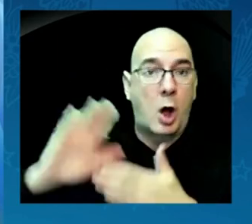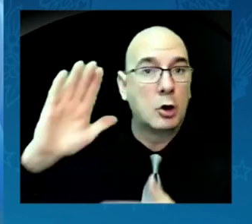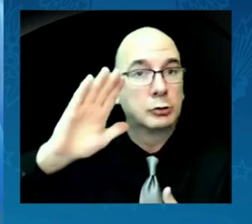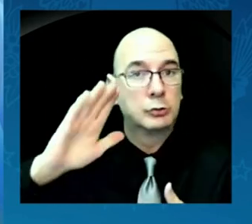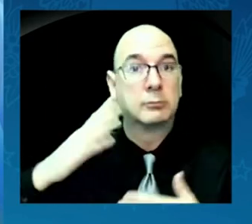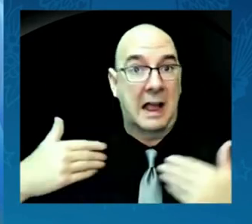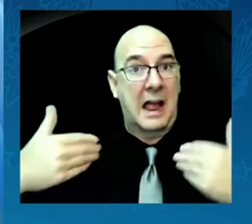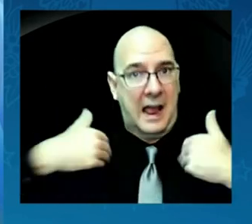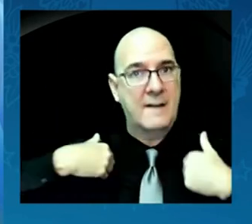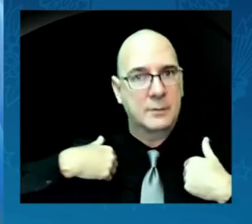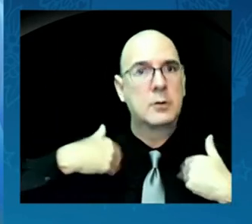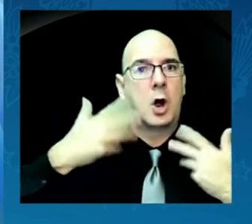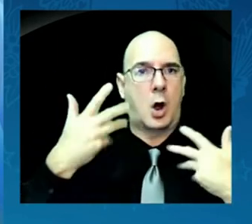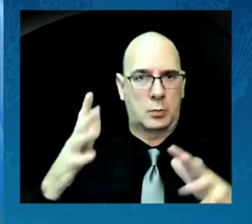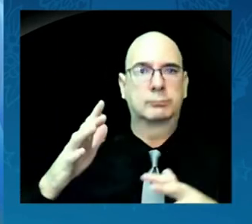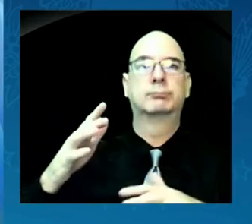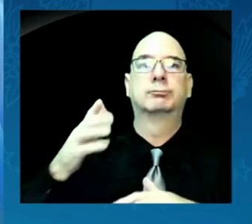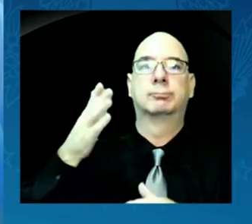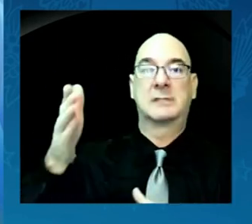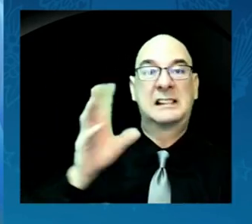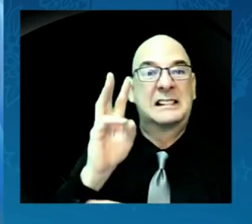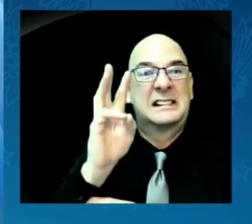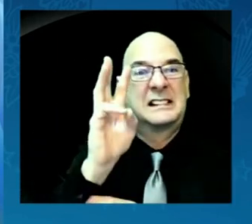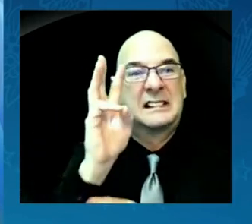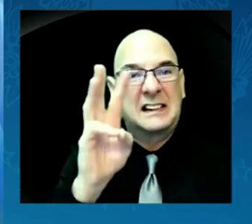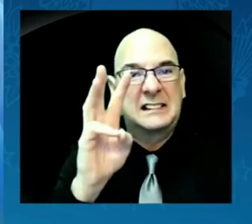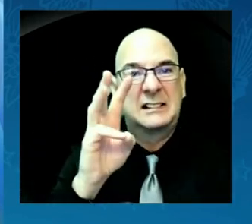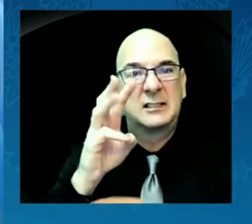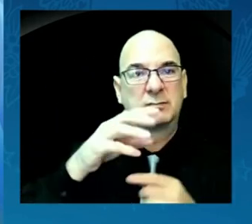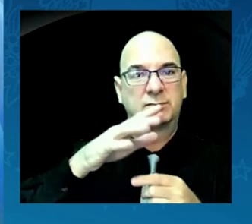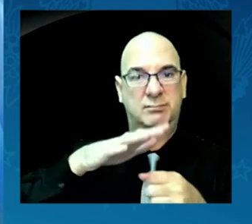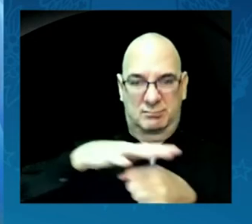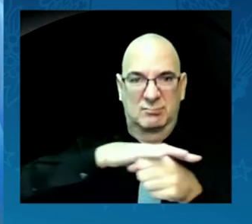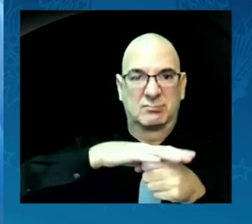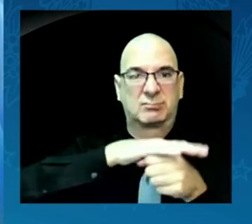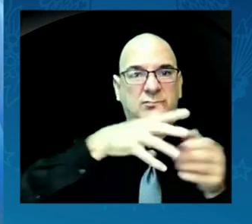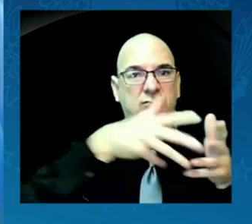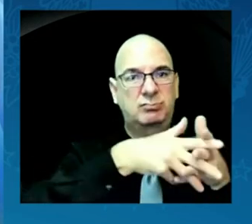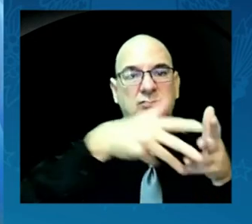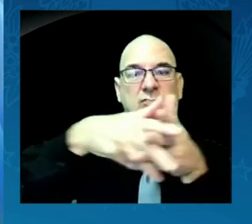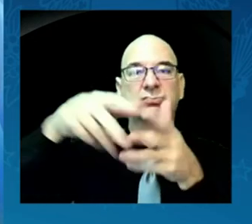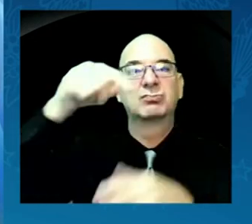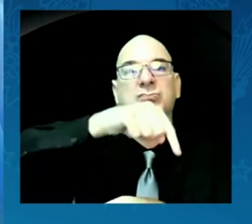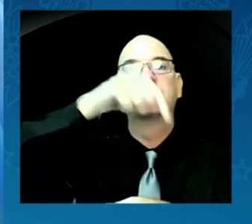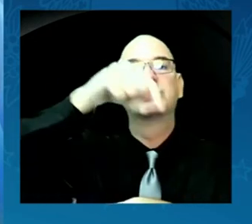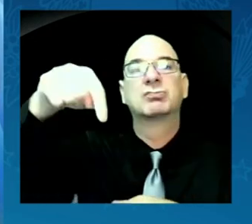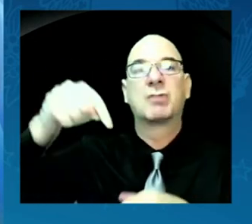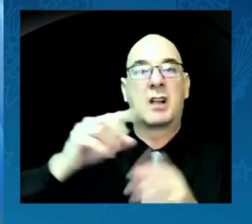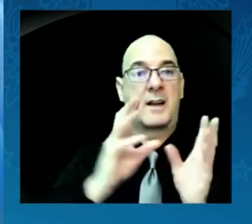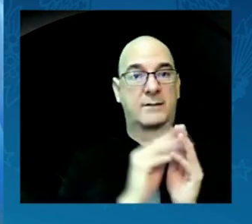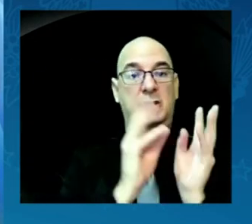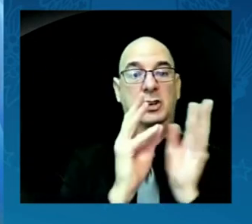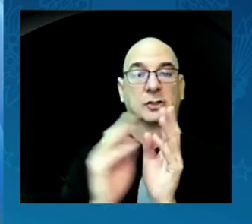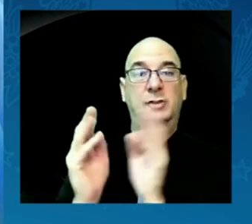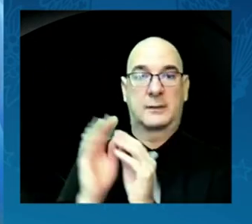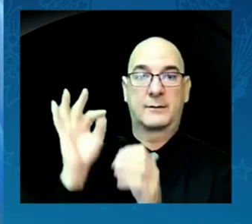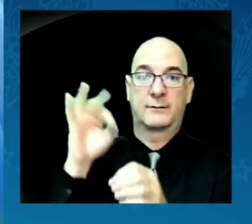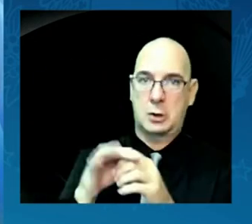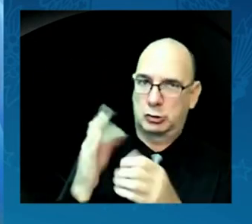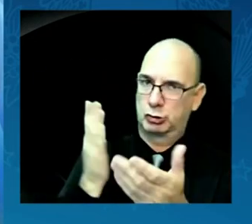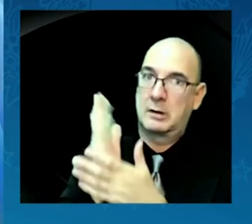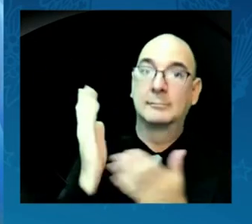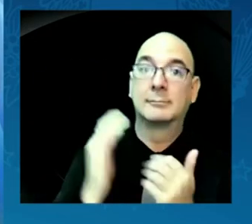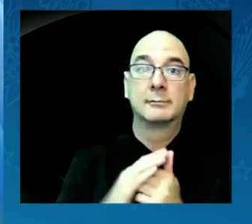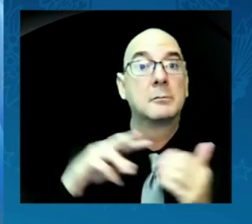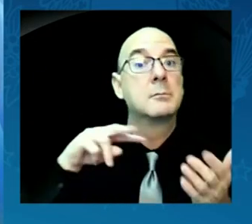consultations on Native voting rights. This will culminate in a comprehensive report that will guide our